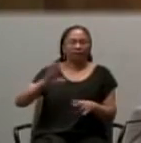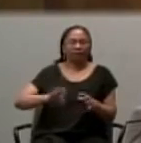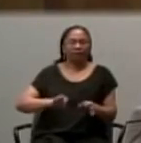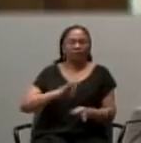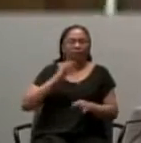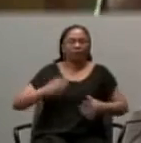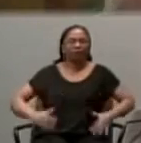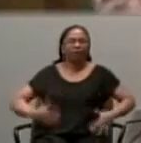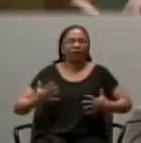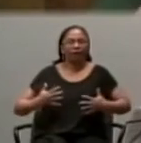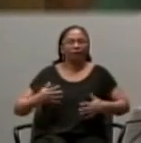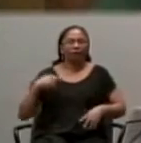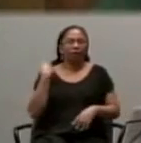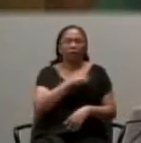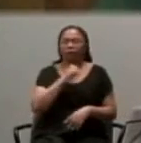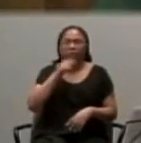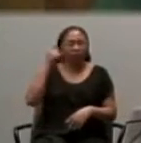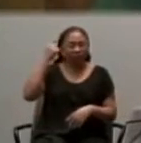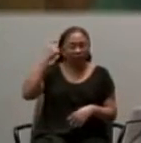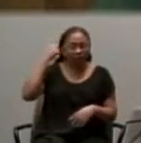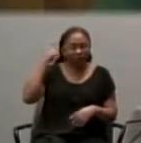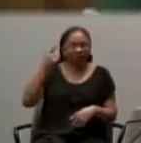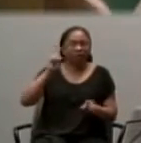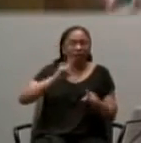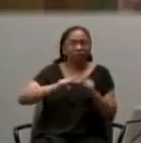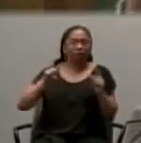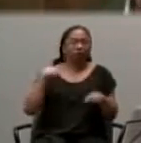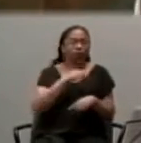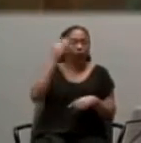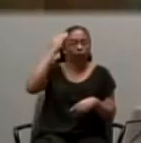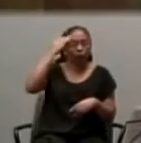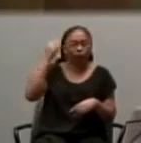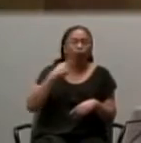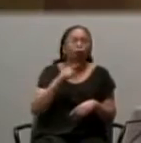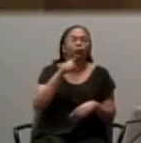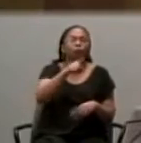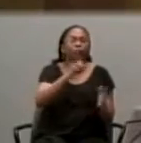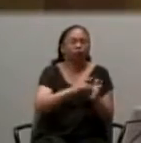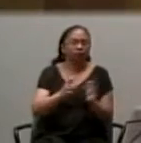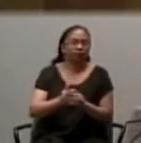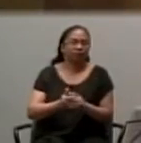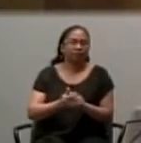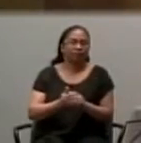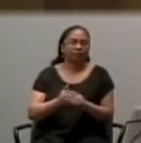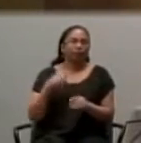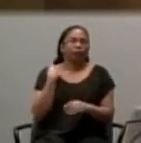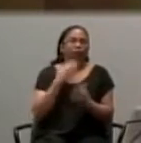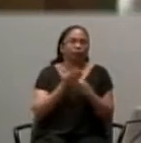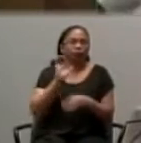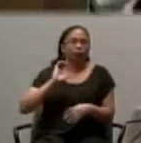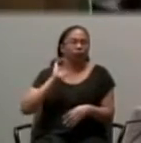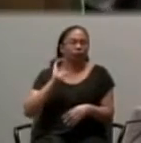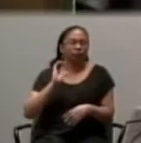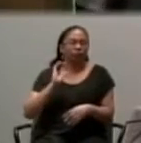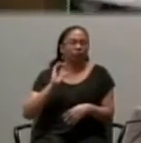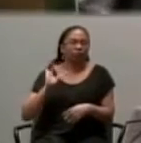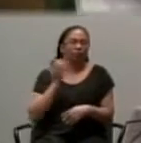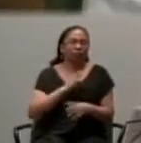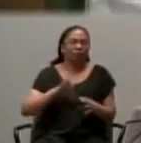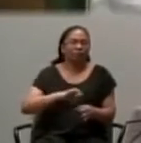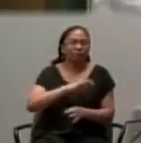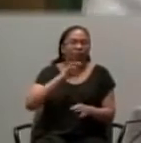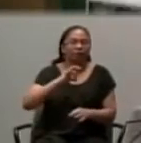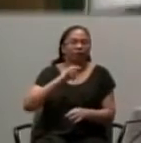We don't understand in our humanity, but we know who you are in our spirituality. And we will allow our